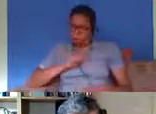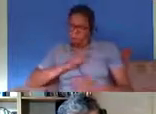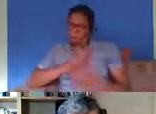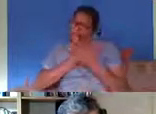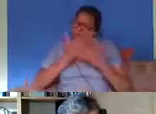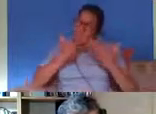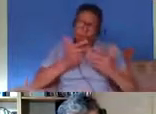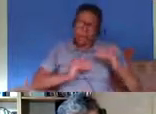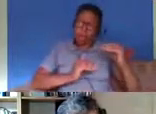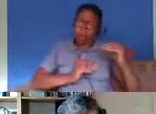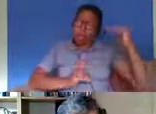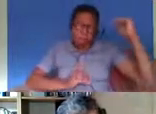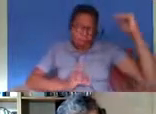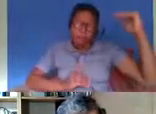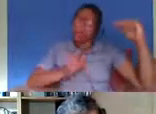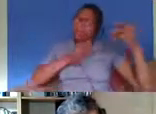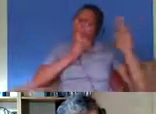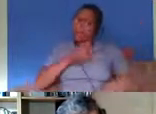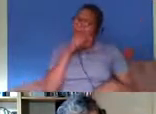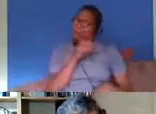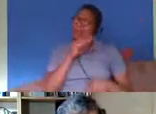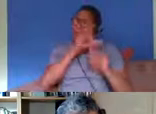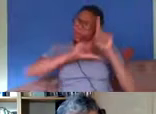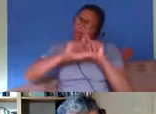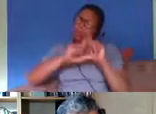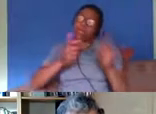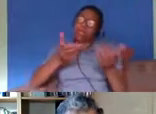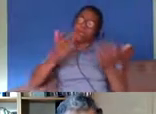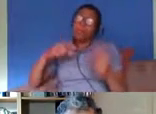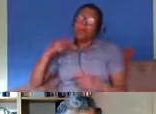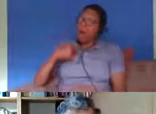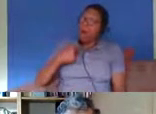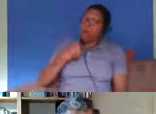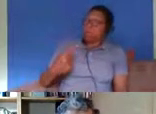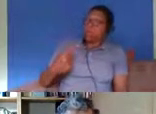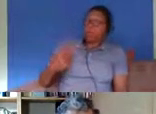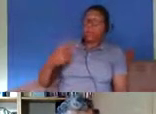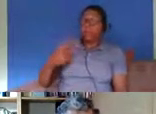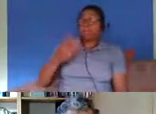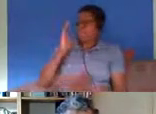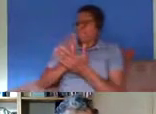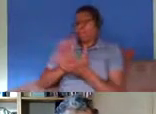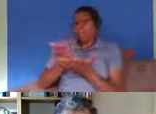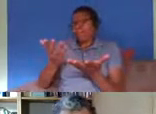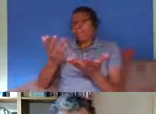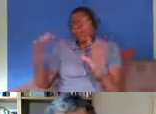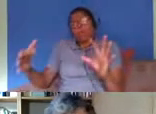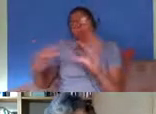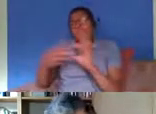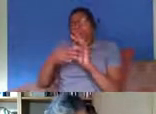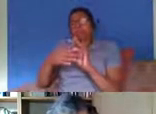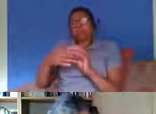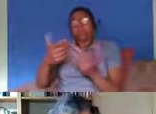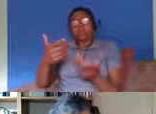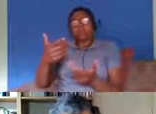rates are higher for these communities across the world i would argue that it's inevitably to do with with